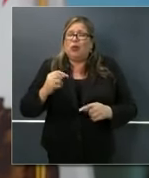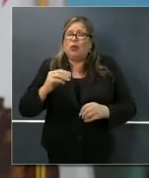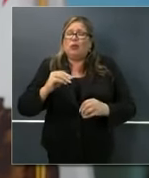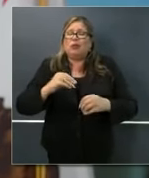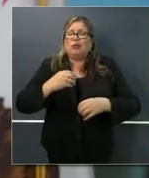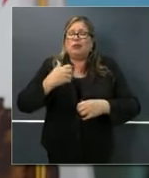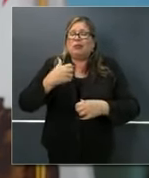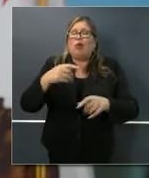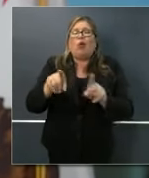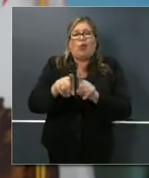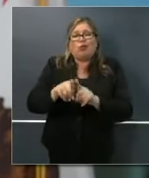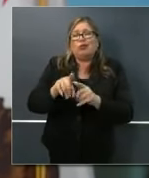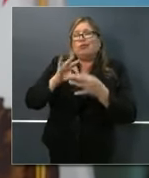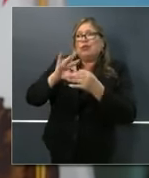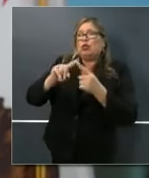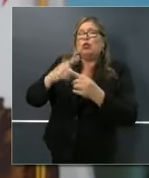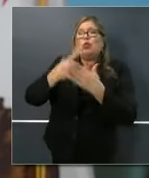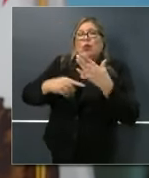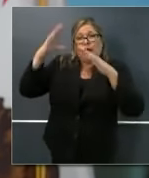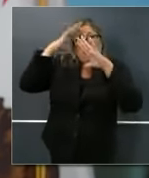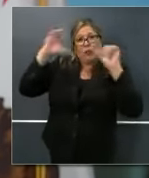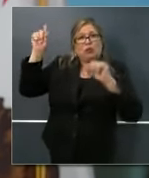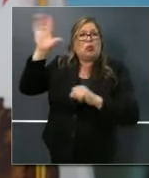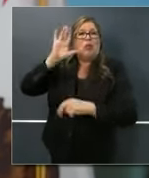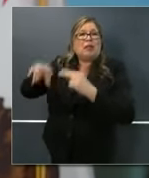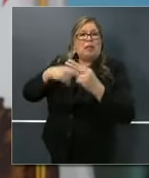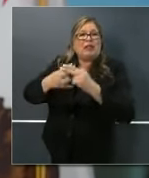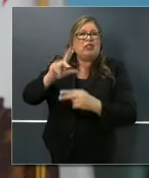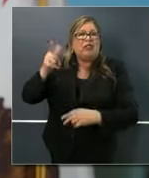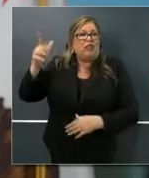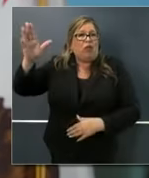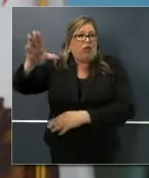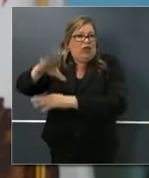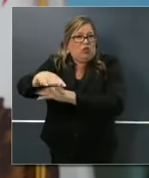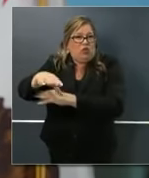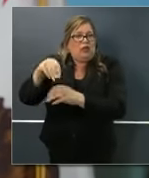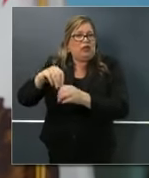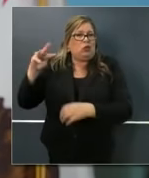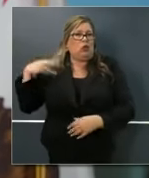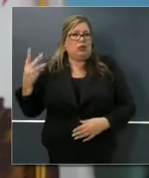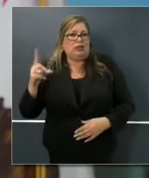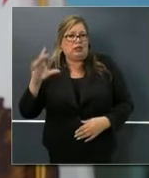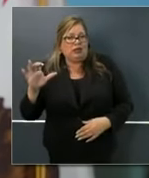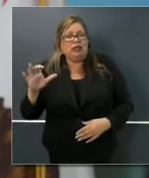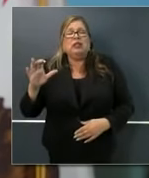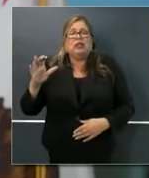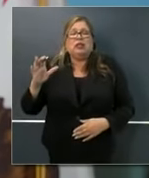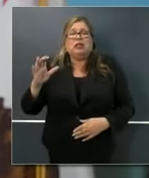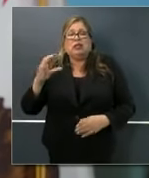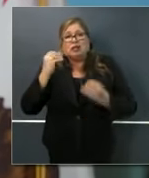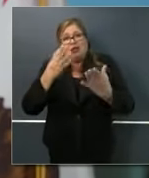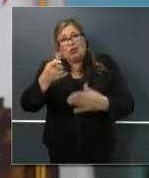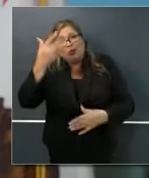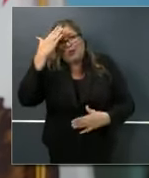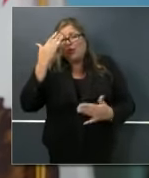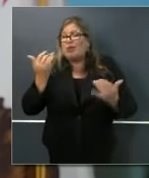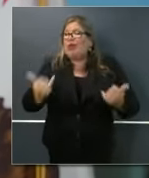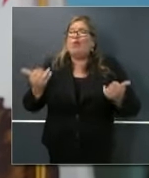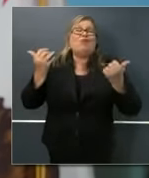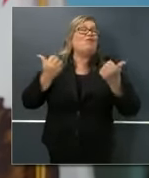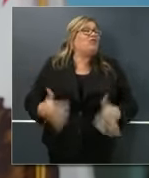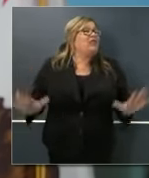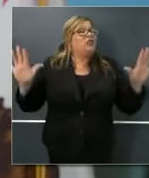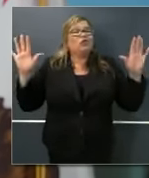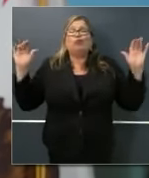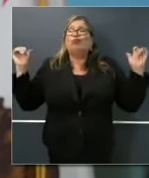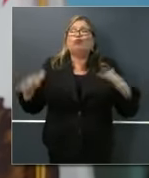the announcement the president will be making later this afternoon in Washington, D.C., that we're not out of the woods, that we need